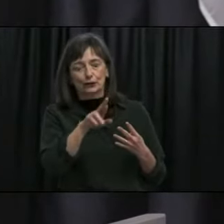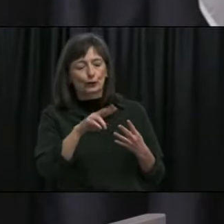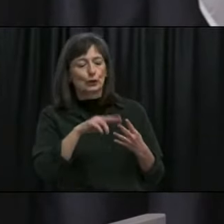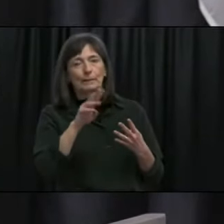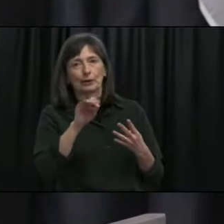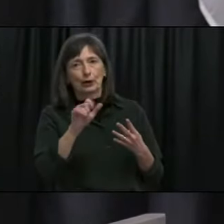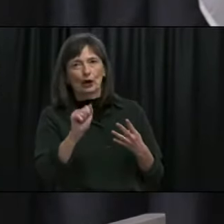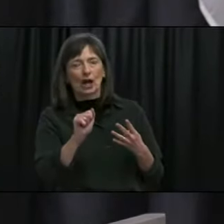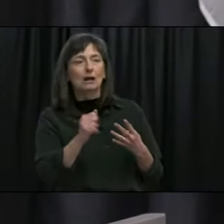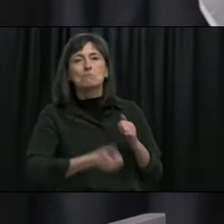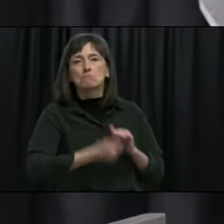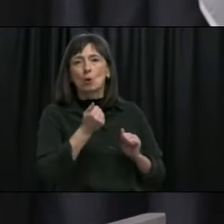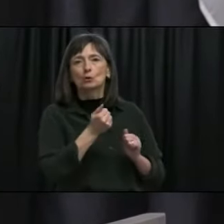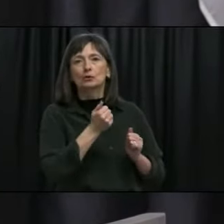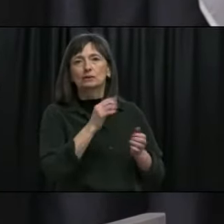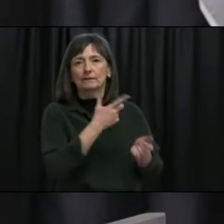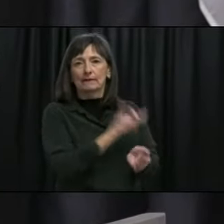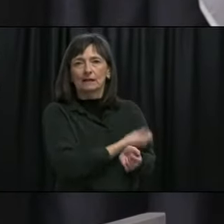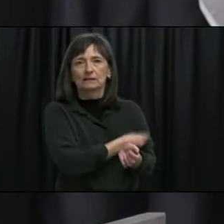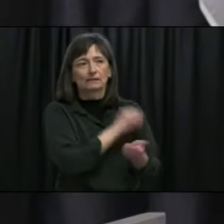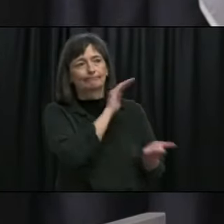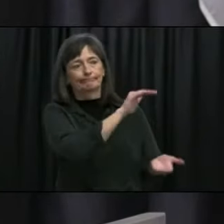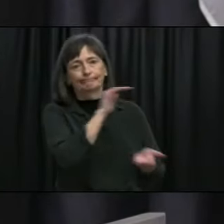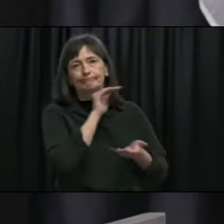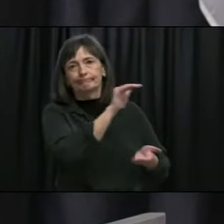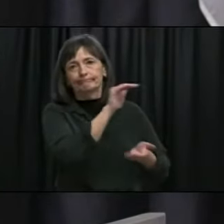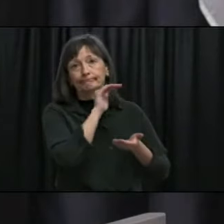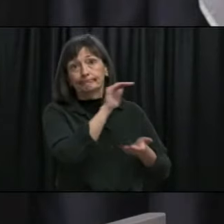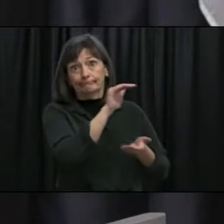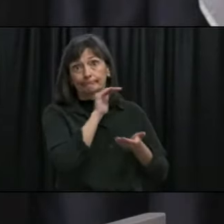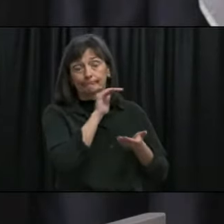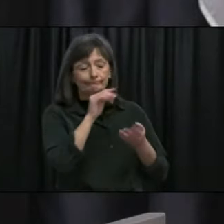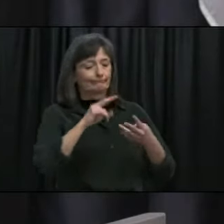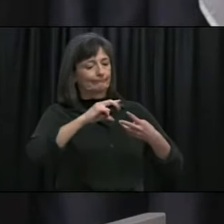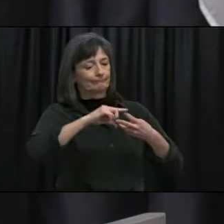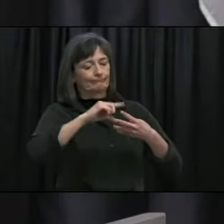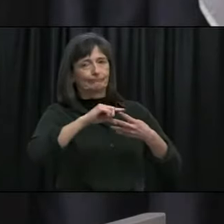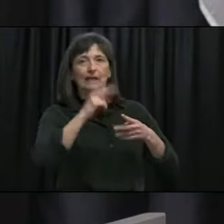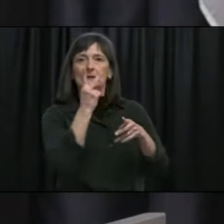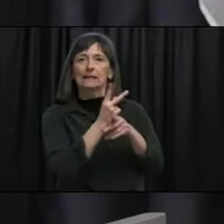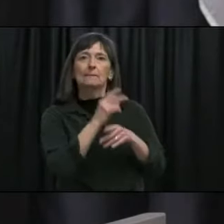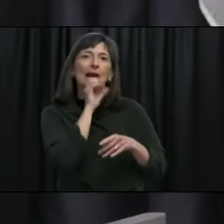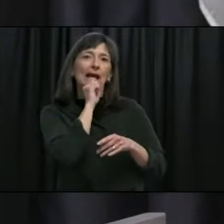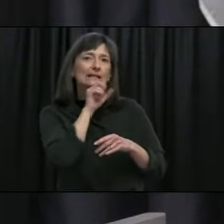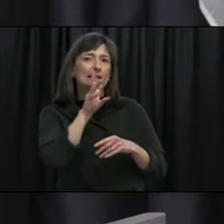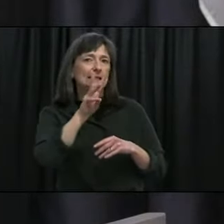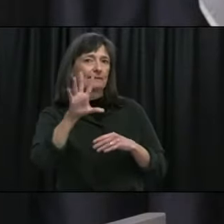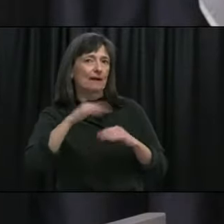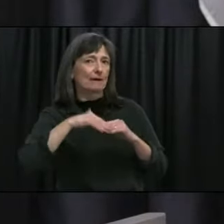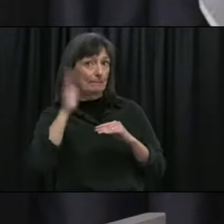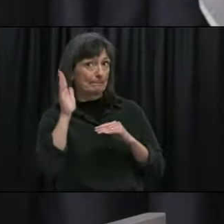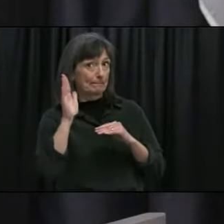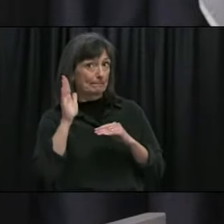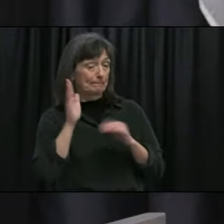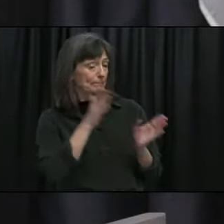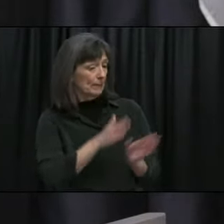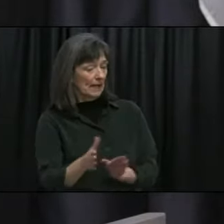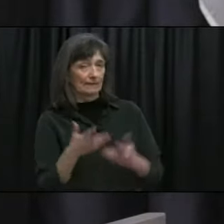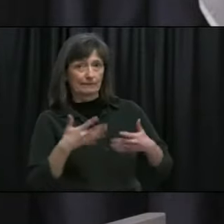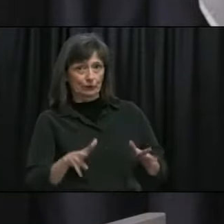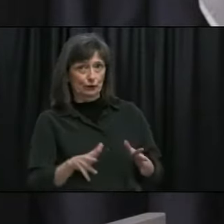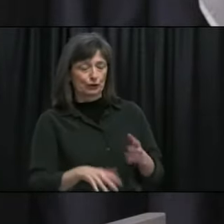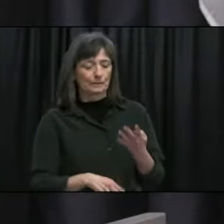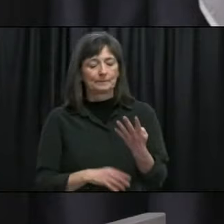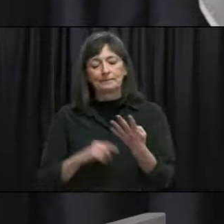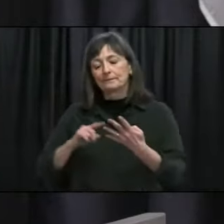product and that has been earmarked for those over 65 those plans have been put in place the amount